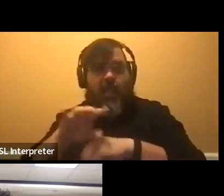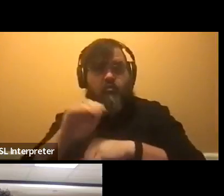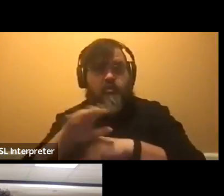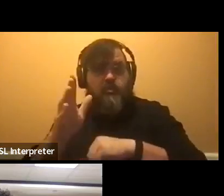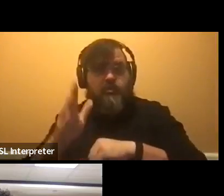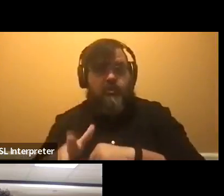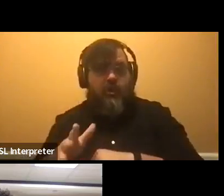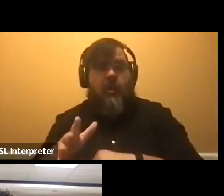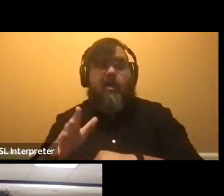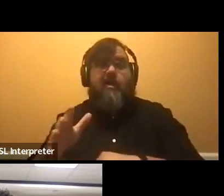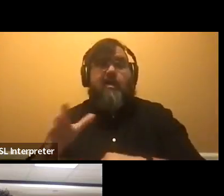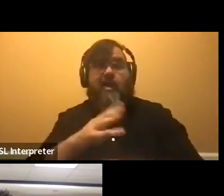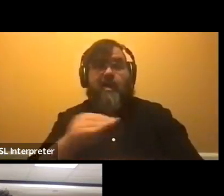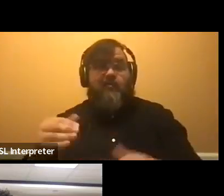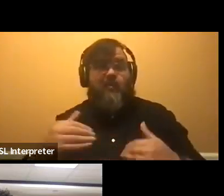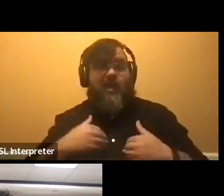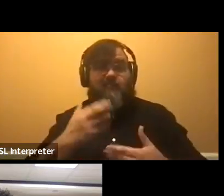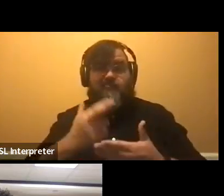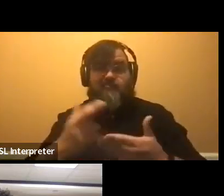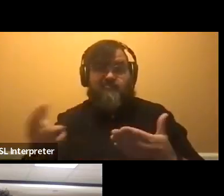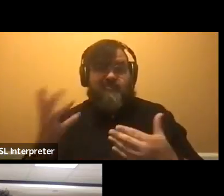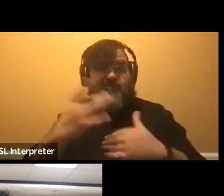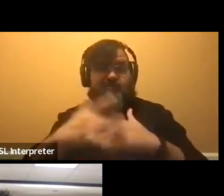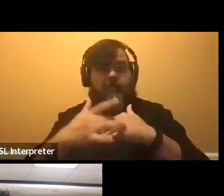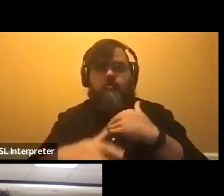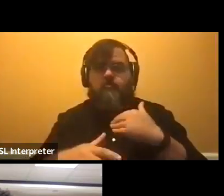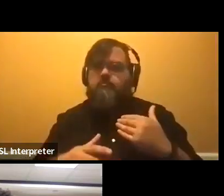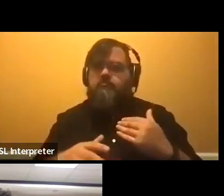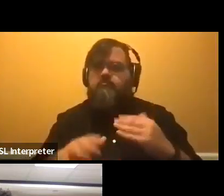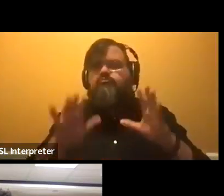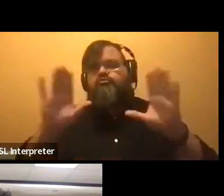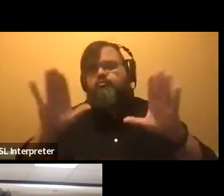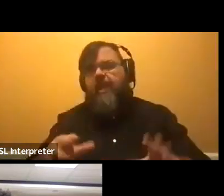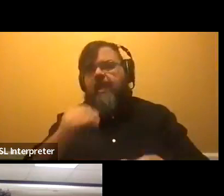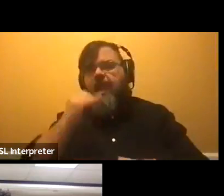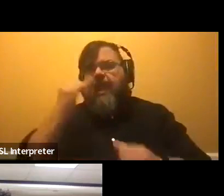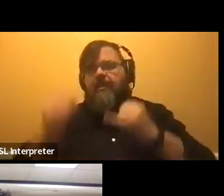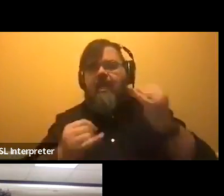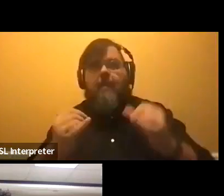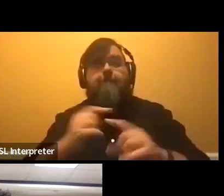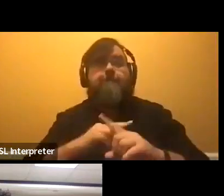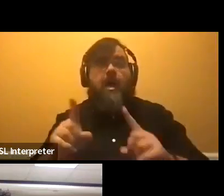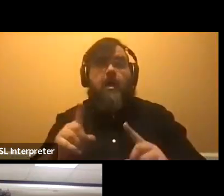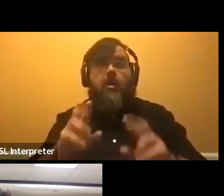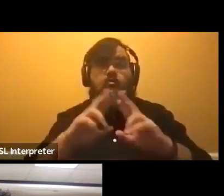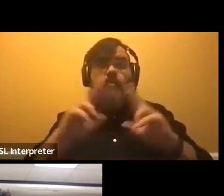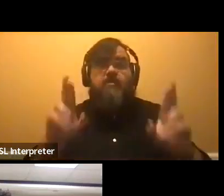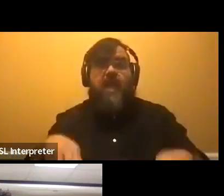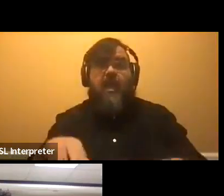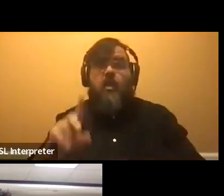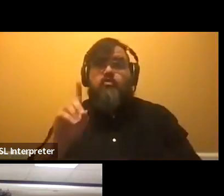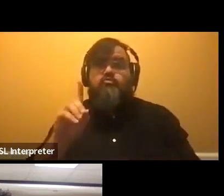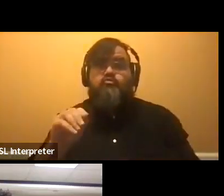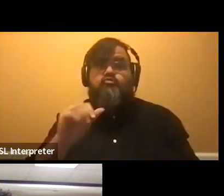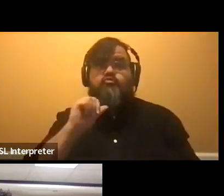resources available to you is a great idea. I would say, do not put your picture on your resume, however.